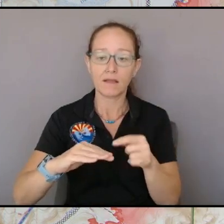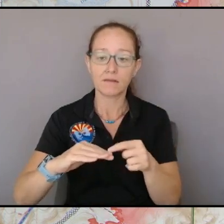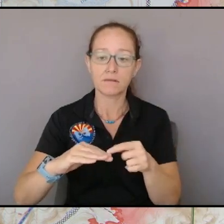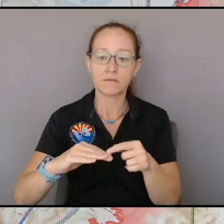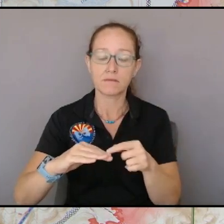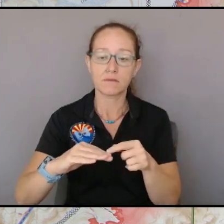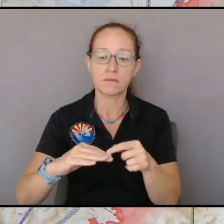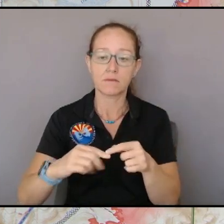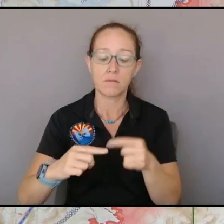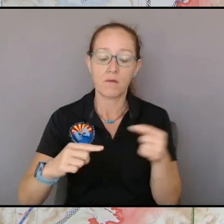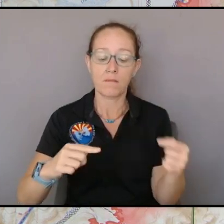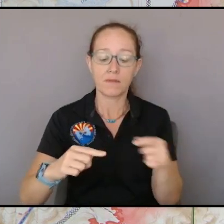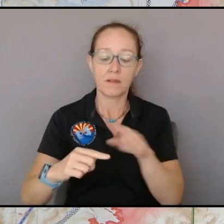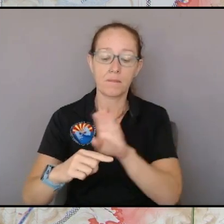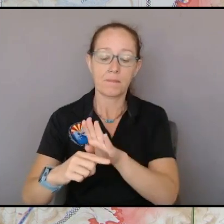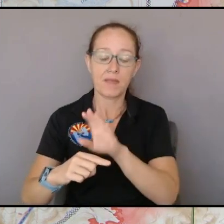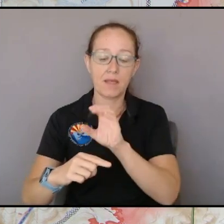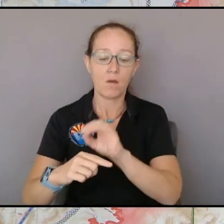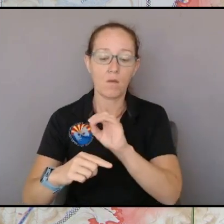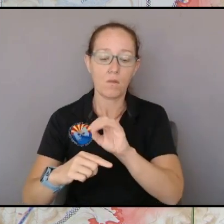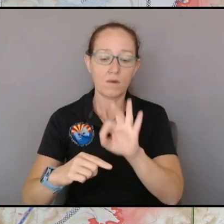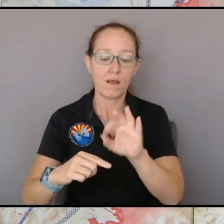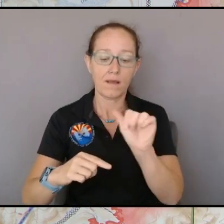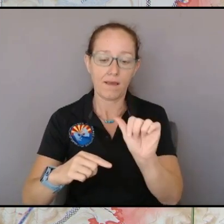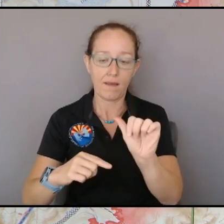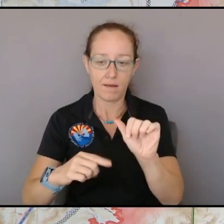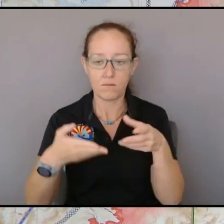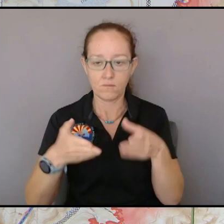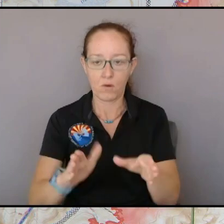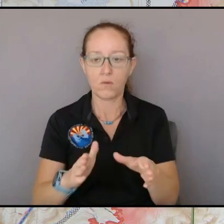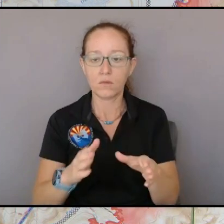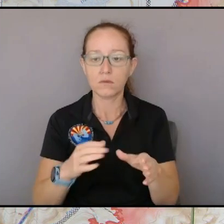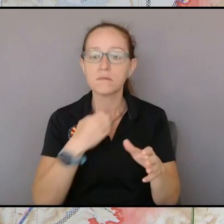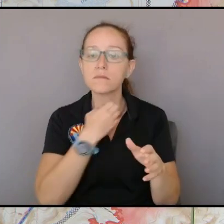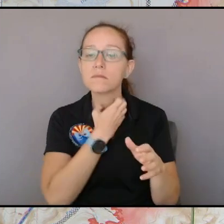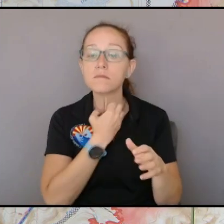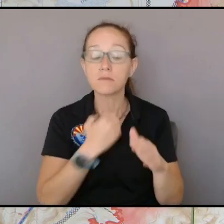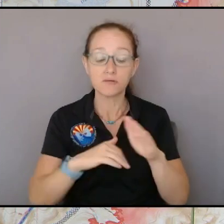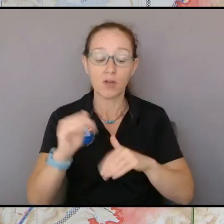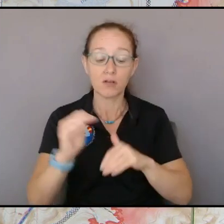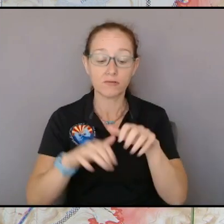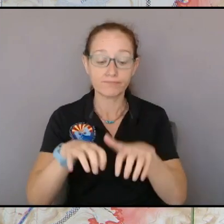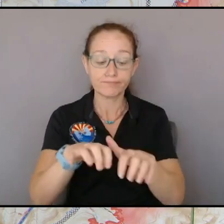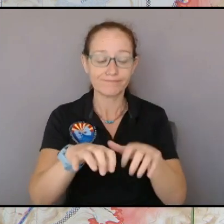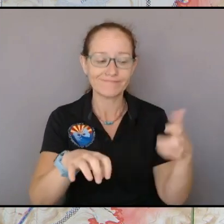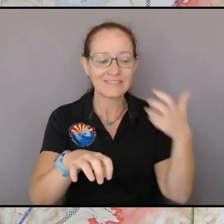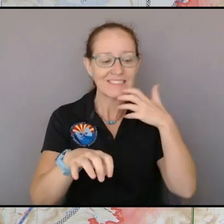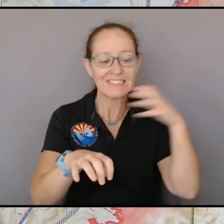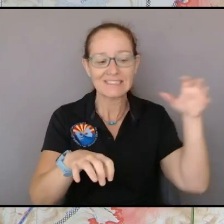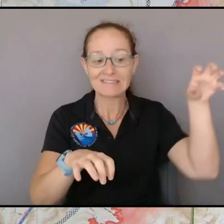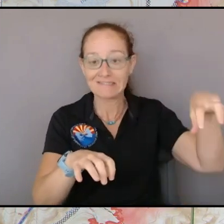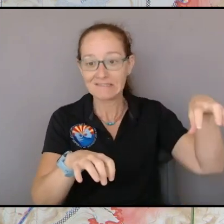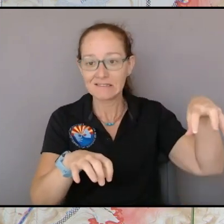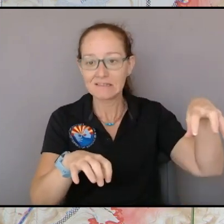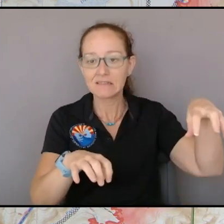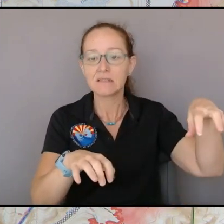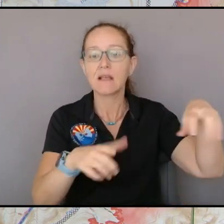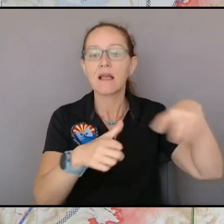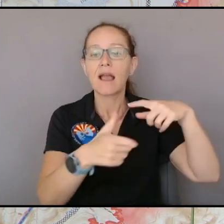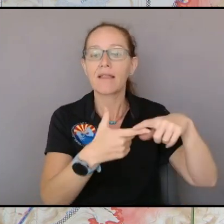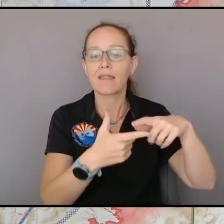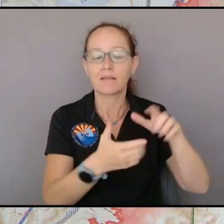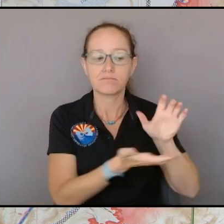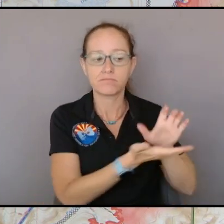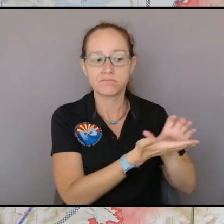a little bit of heat up here above the the structures and then we've got this dozer line that comes in here and we still have